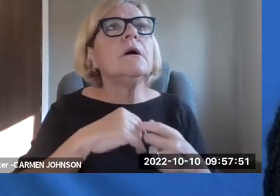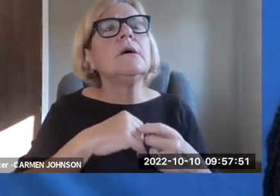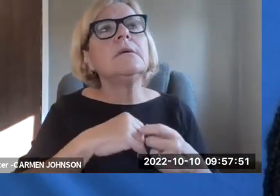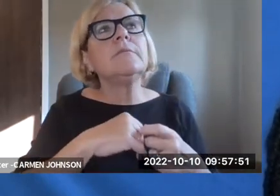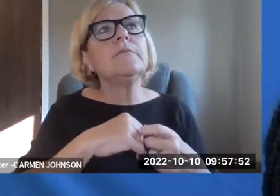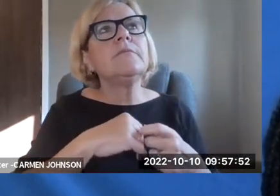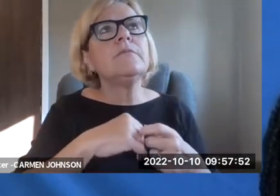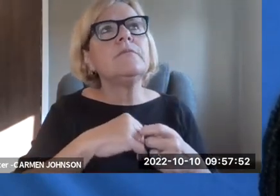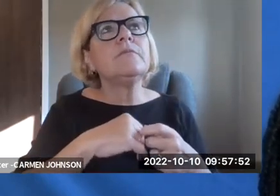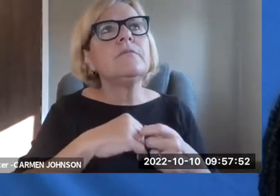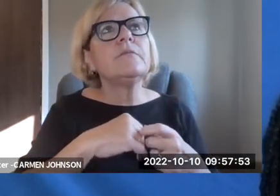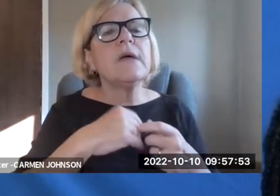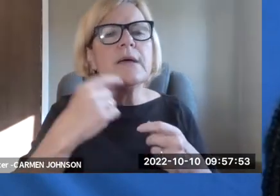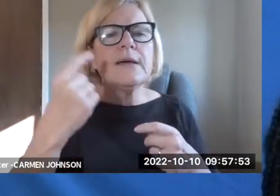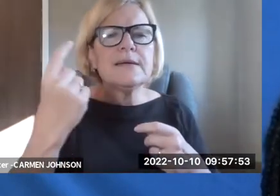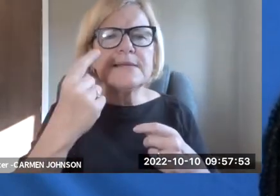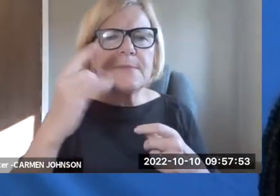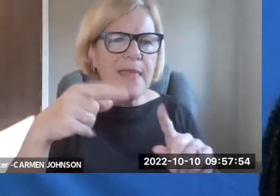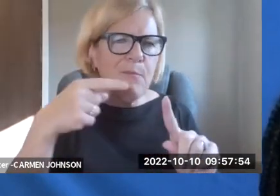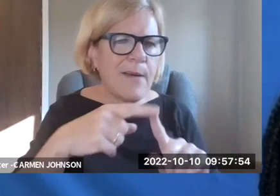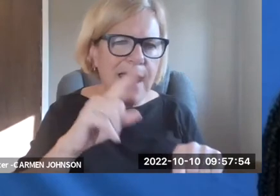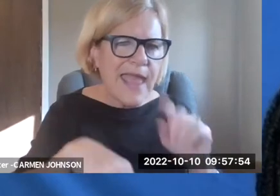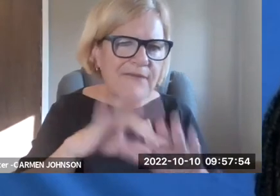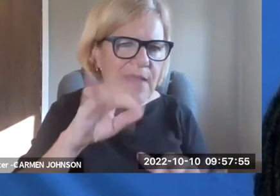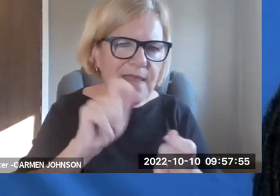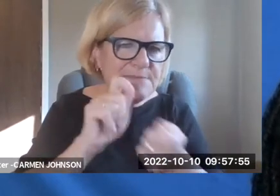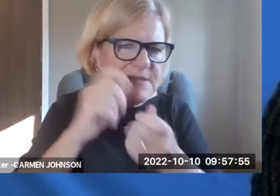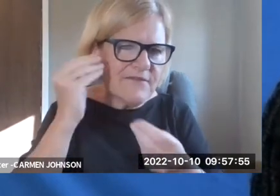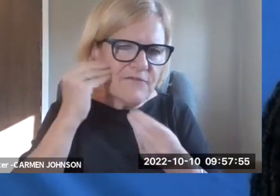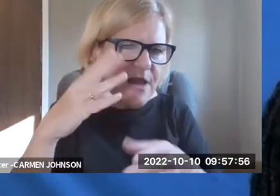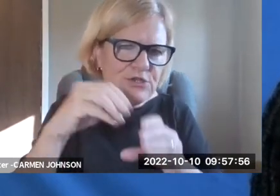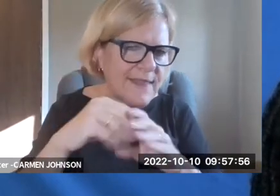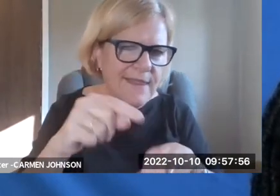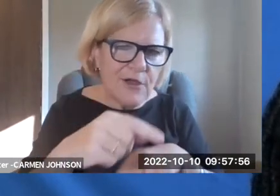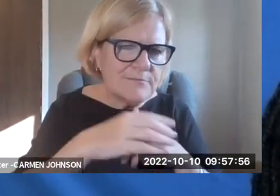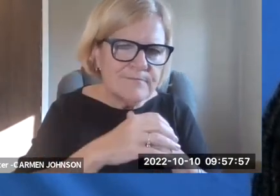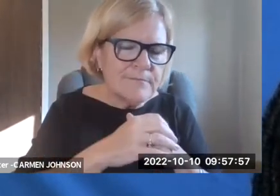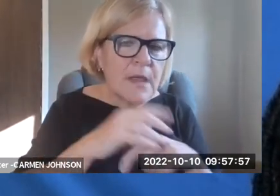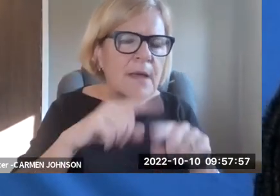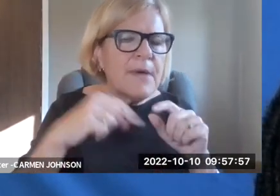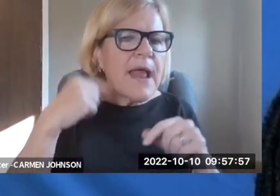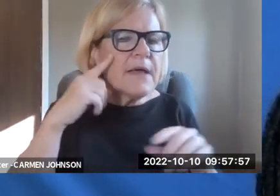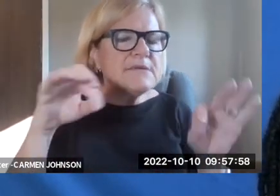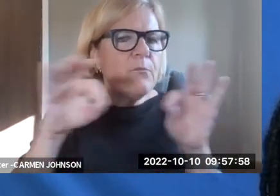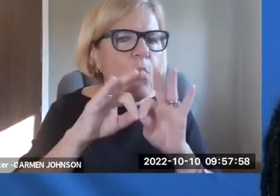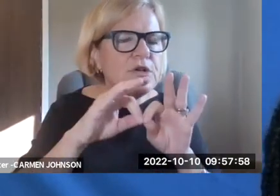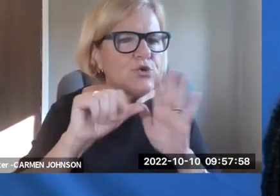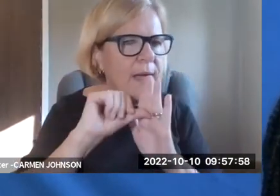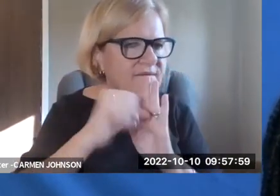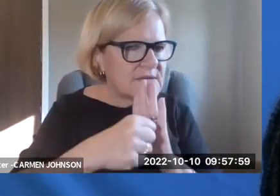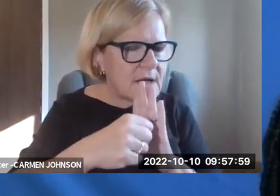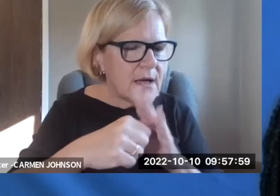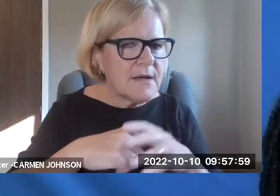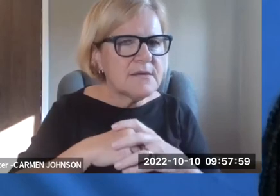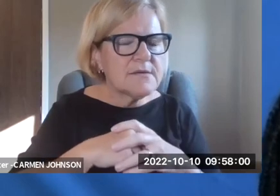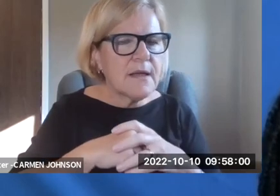the person should be knowledgeable. Um, something to that point, but